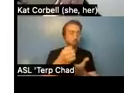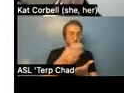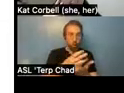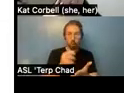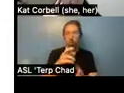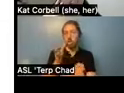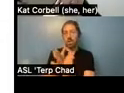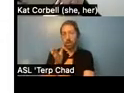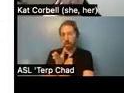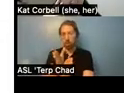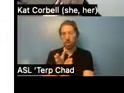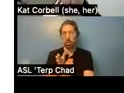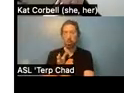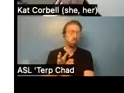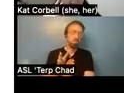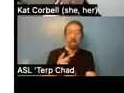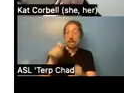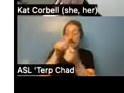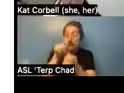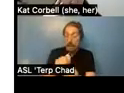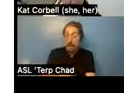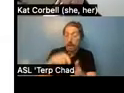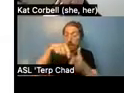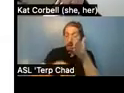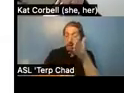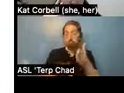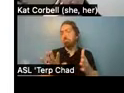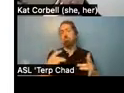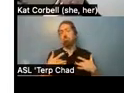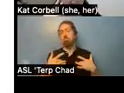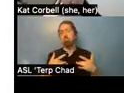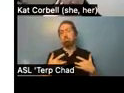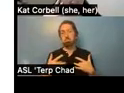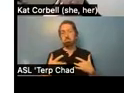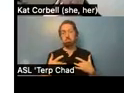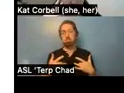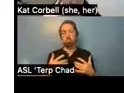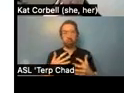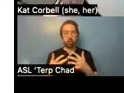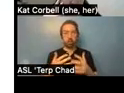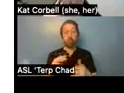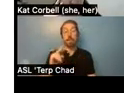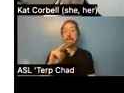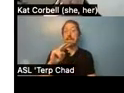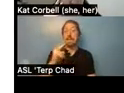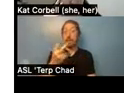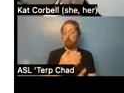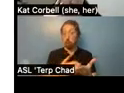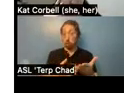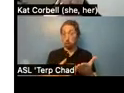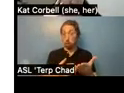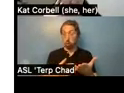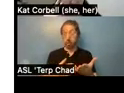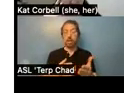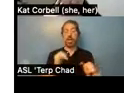has been approved, um, the second part is going through the interview process and matching with a supportive housing